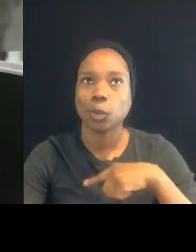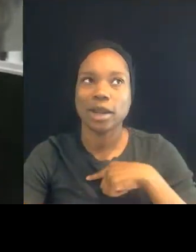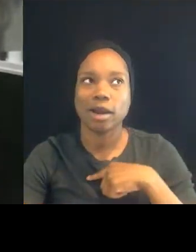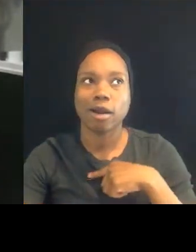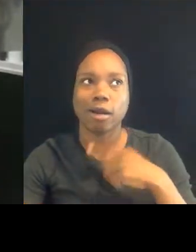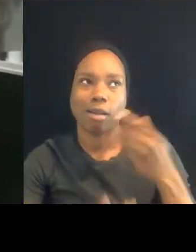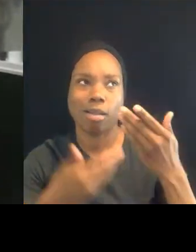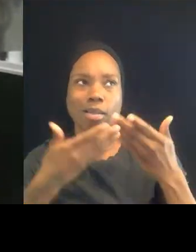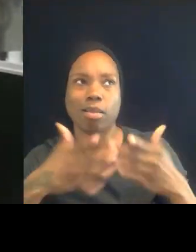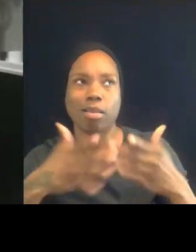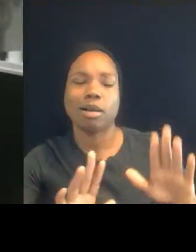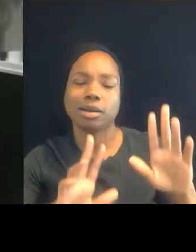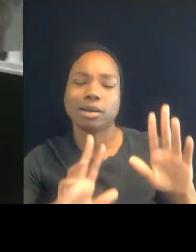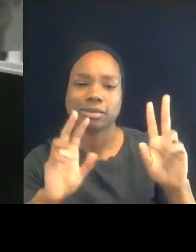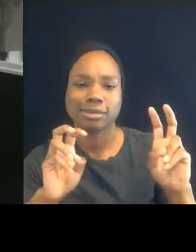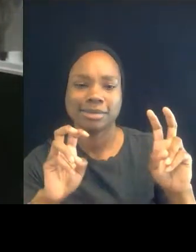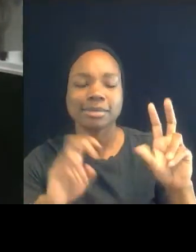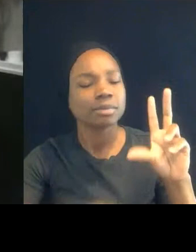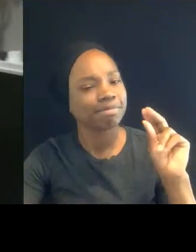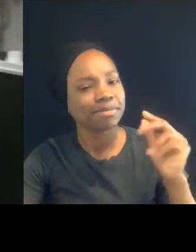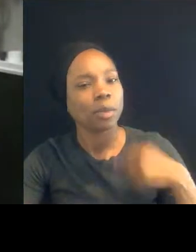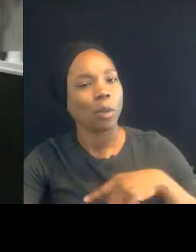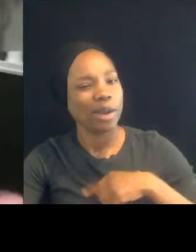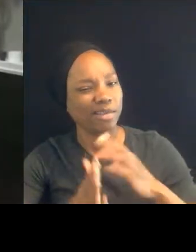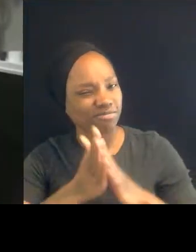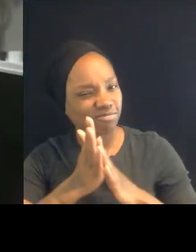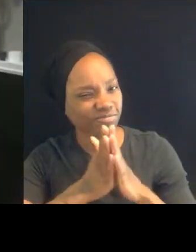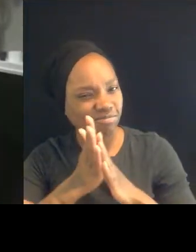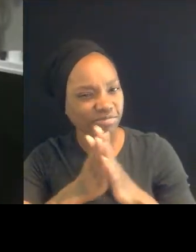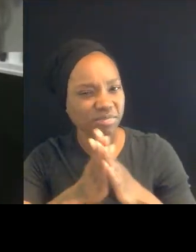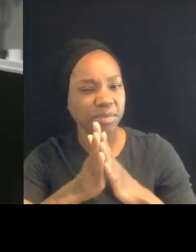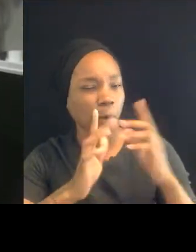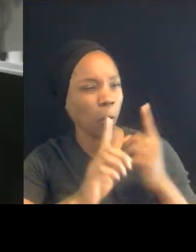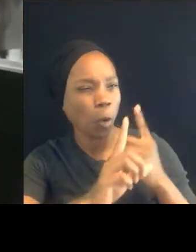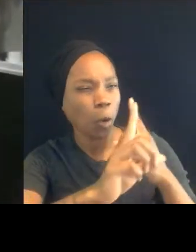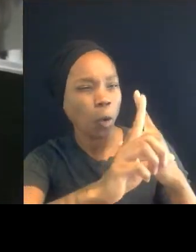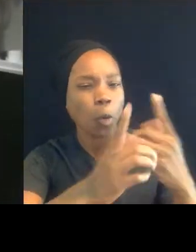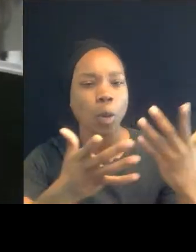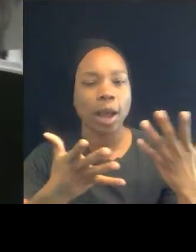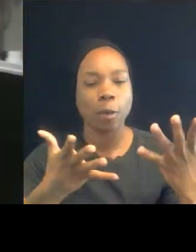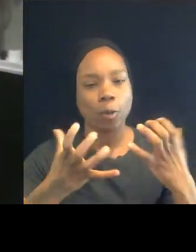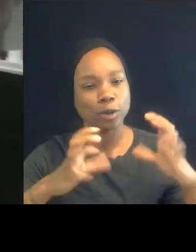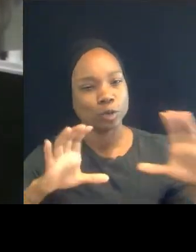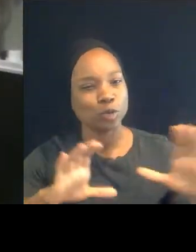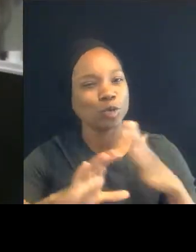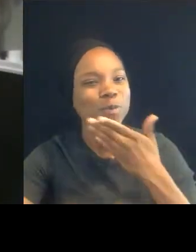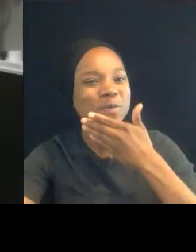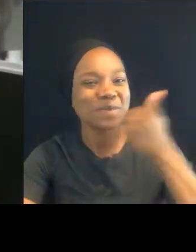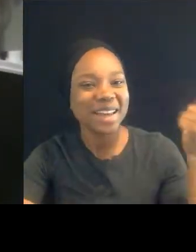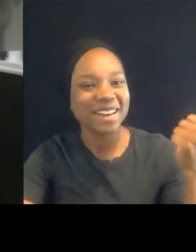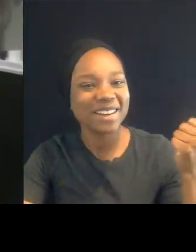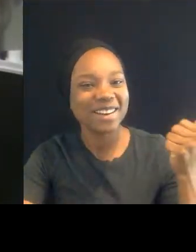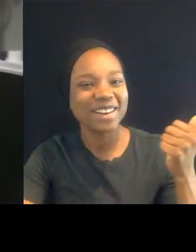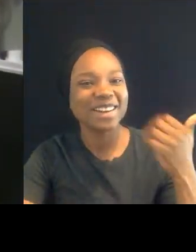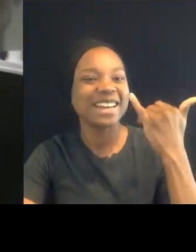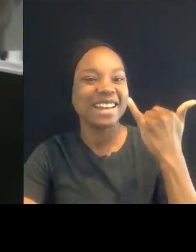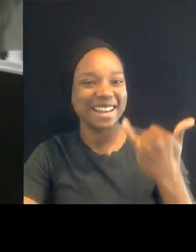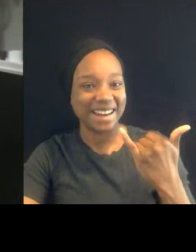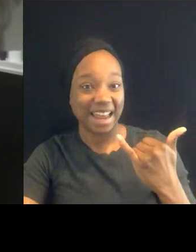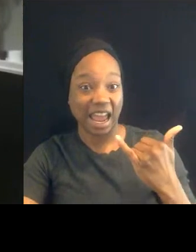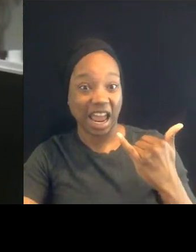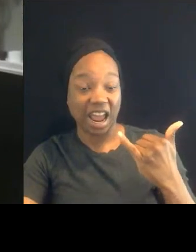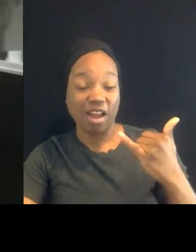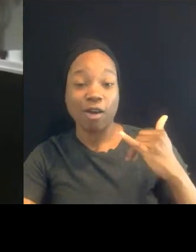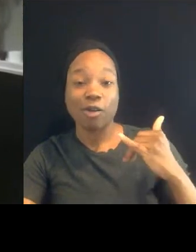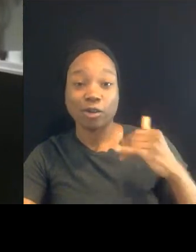driven by the purpose of doing better. And, and this is our chance to do it. and this anniversary reminds us,